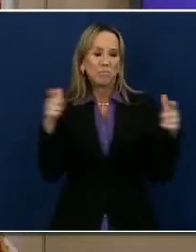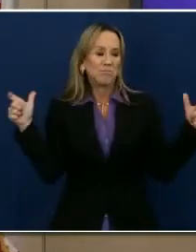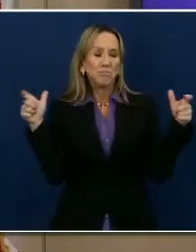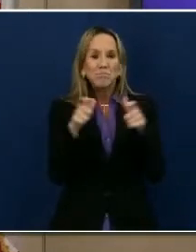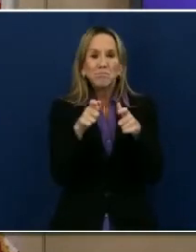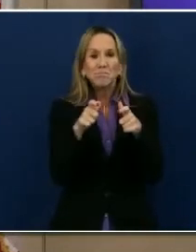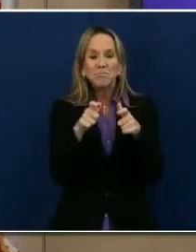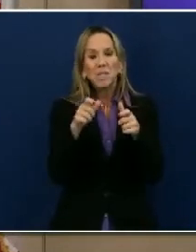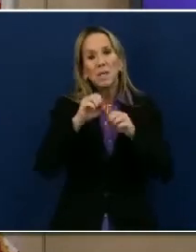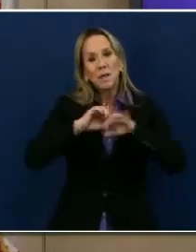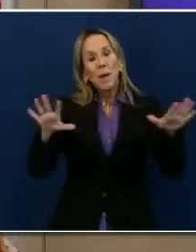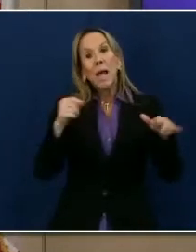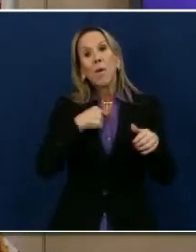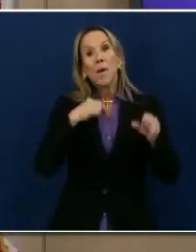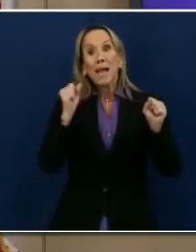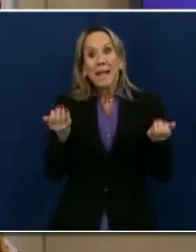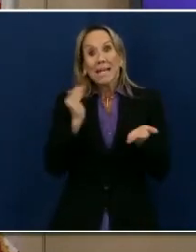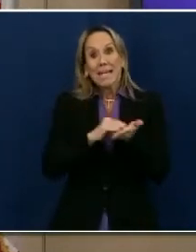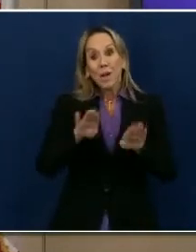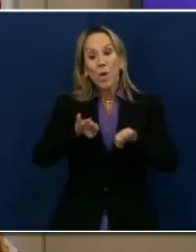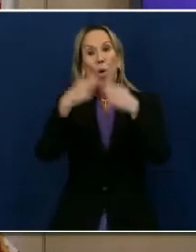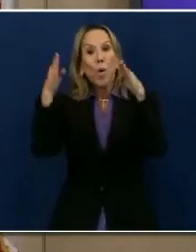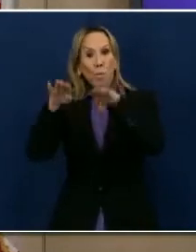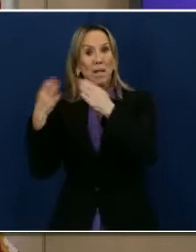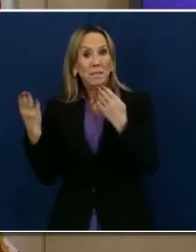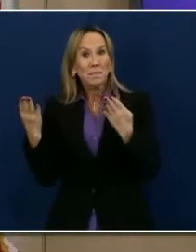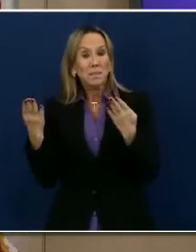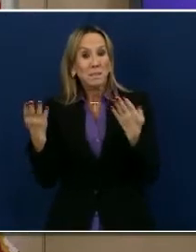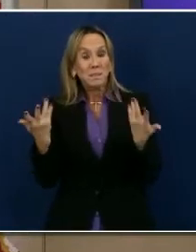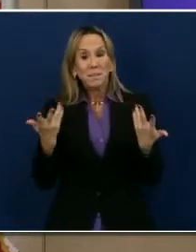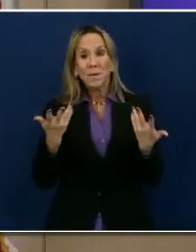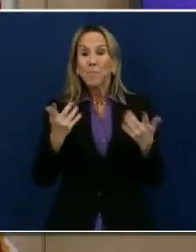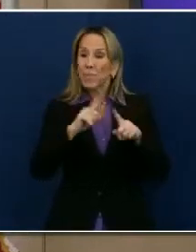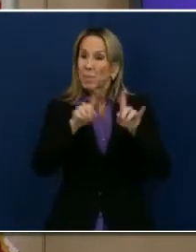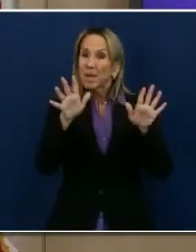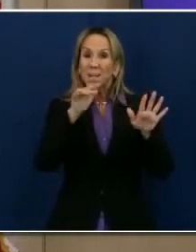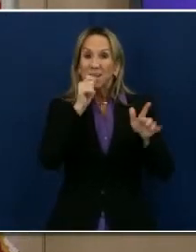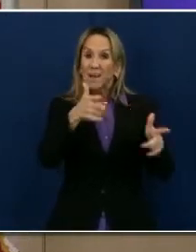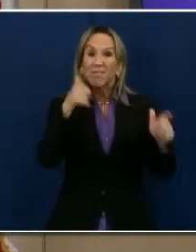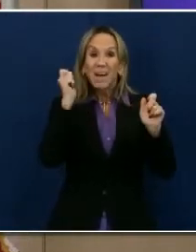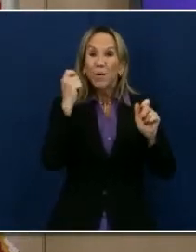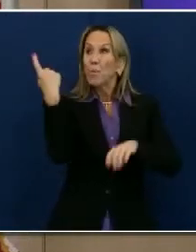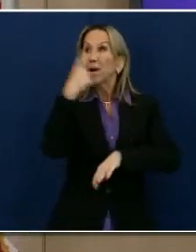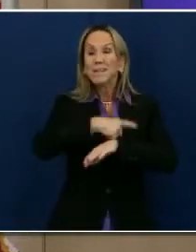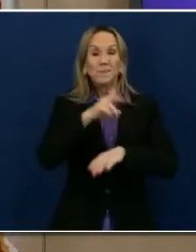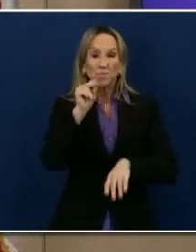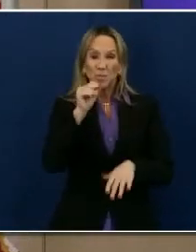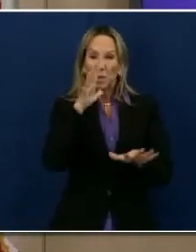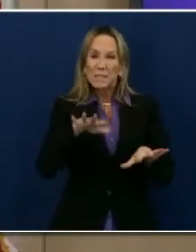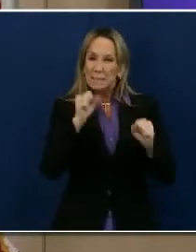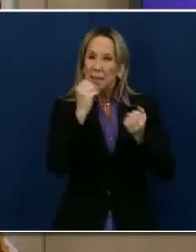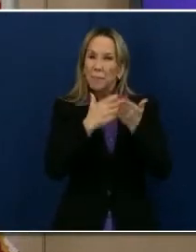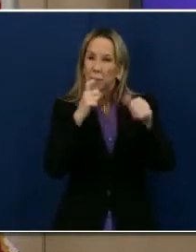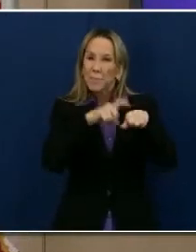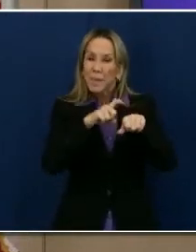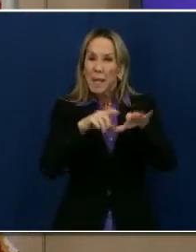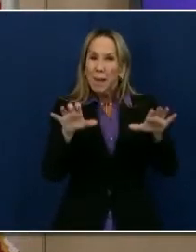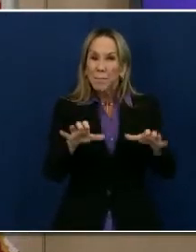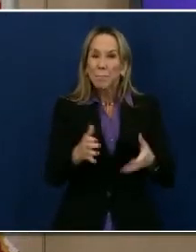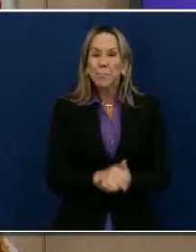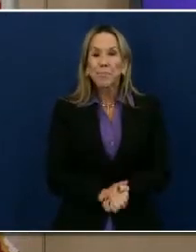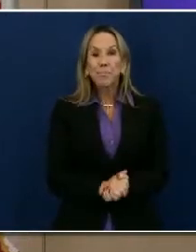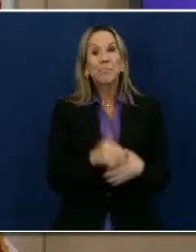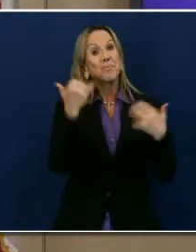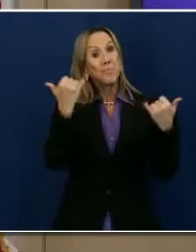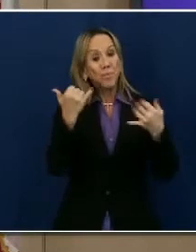a better position to reopen sections of our economy. But it is going to take us a little bit of time. In addition to what we're doing around moving into